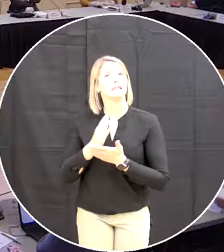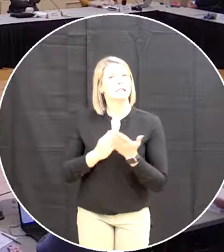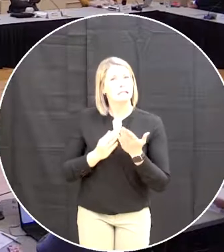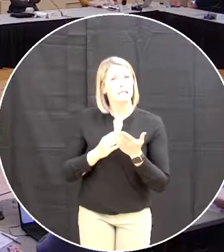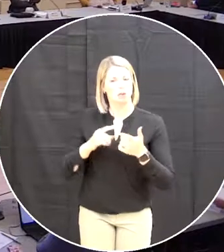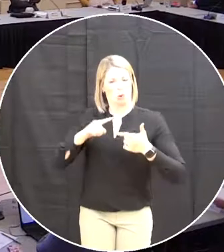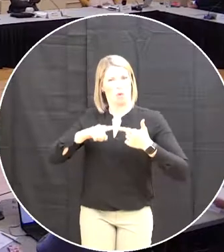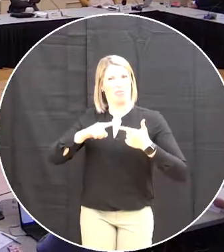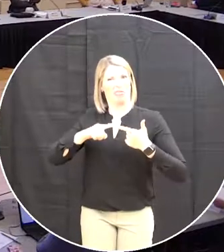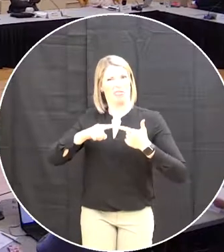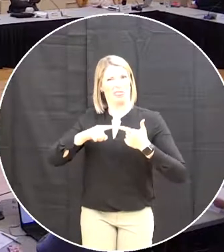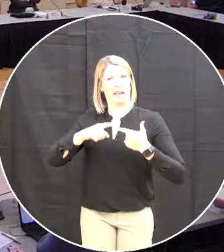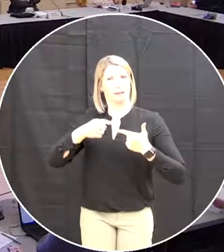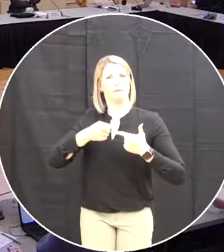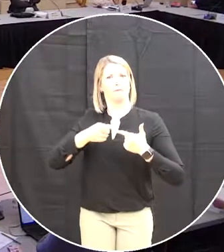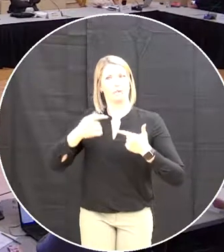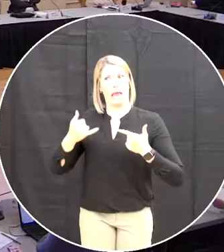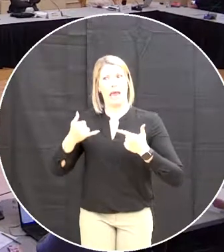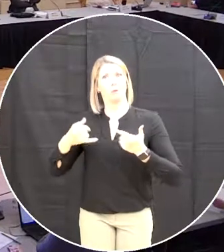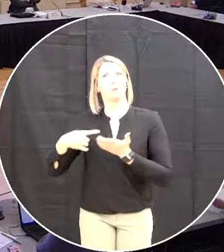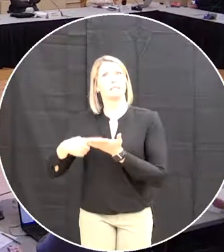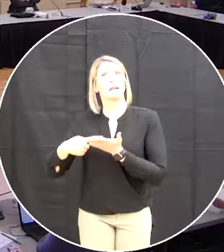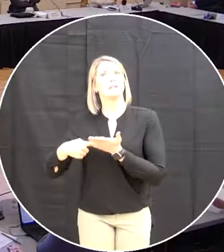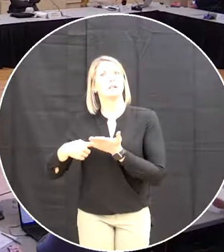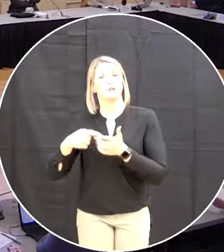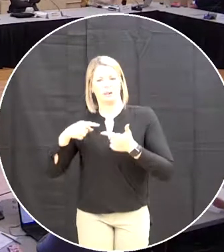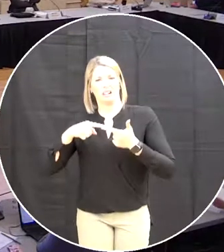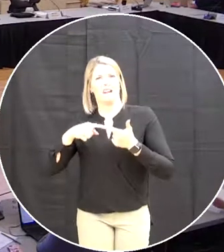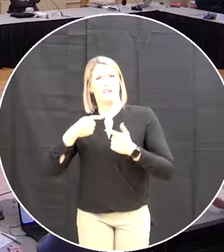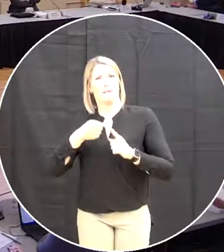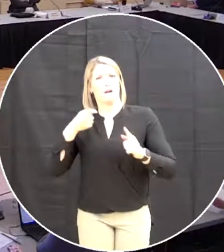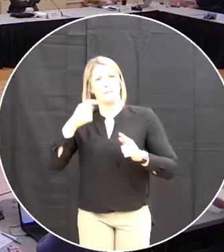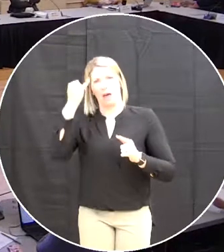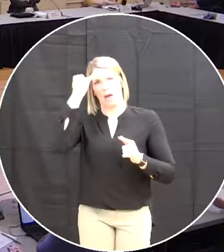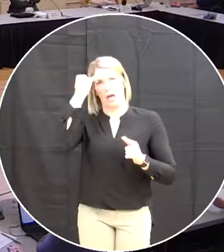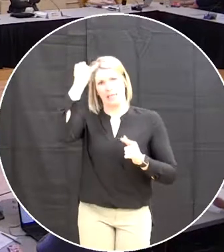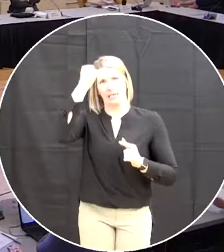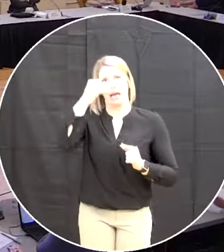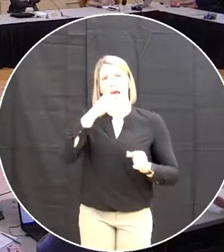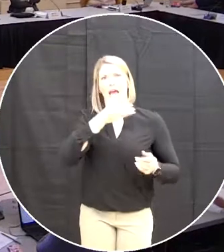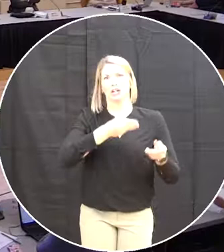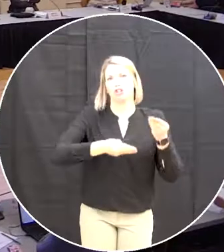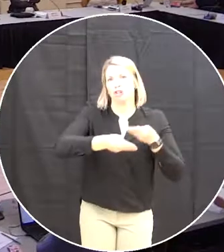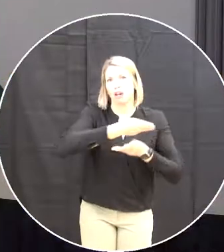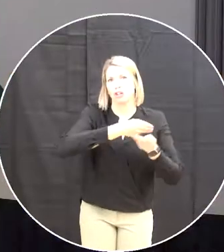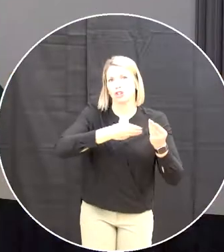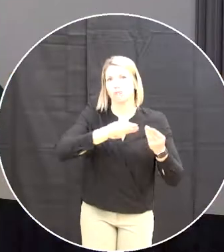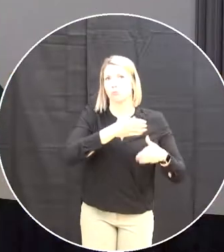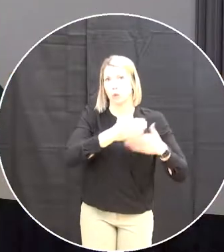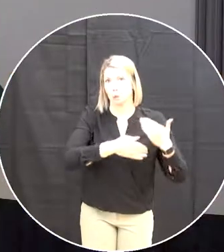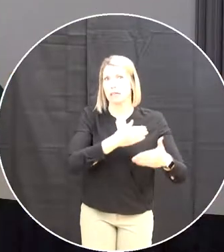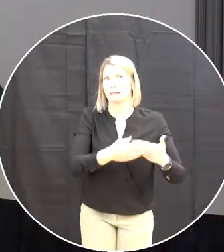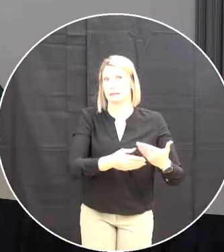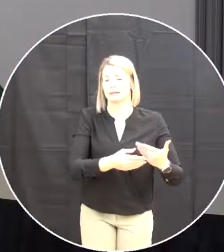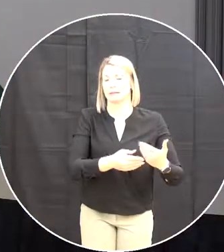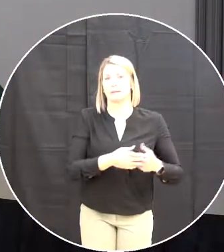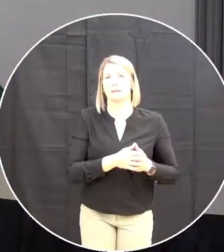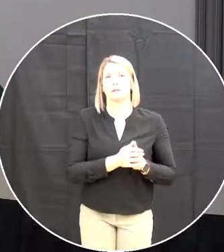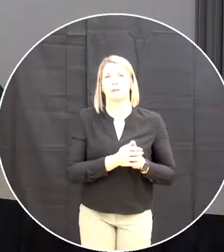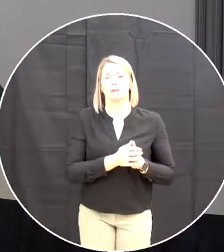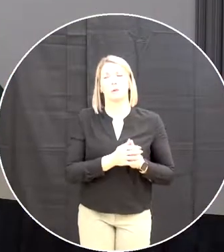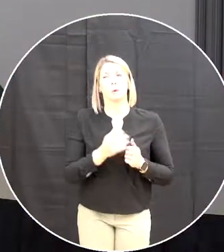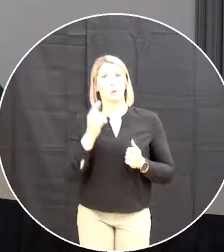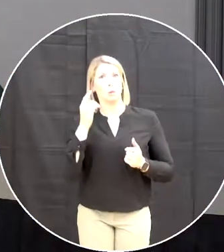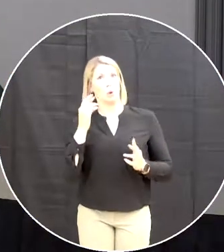stem from feedback from the employees via that thought exchange process and it's actually hope that these changes